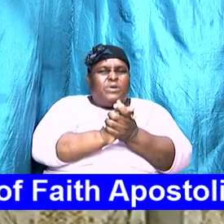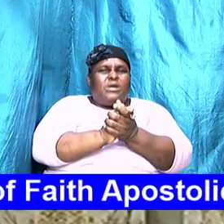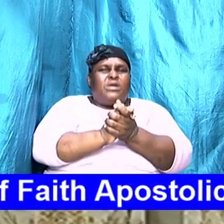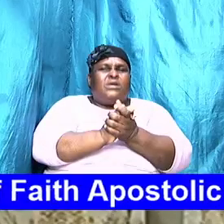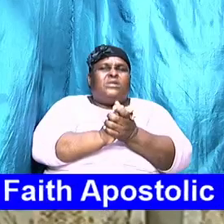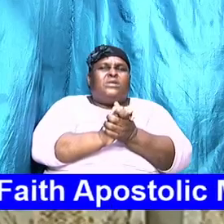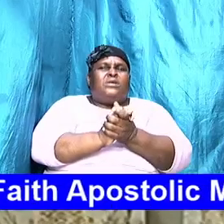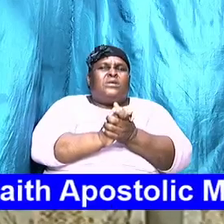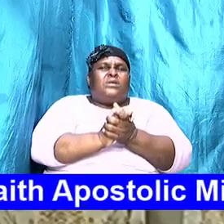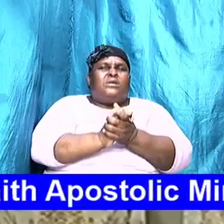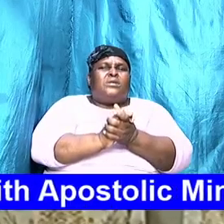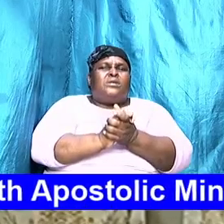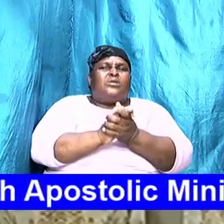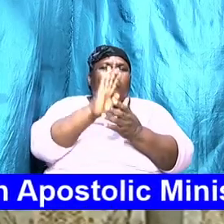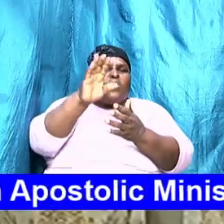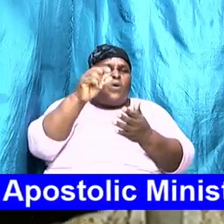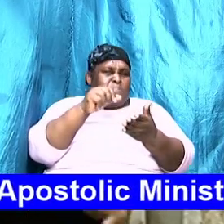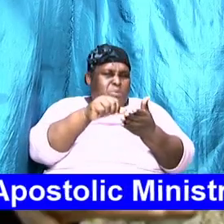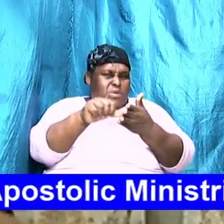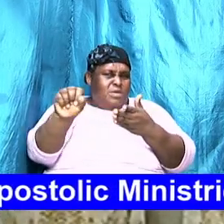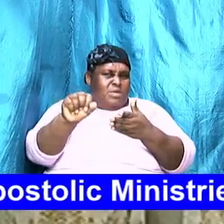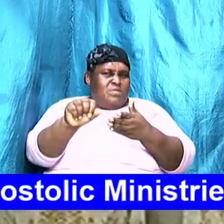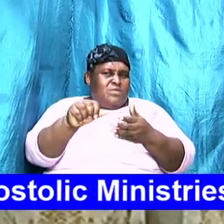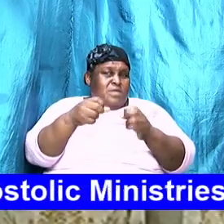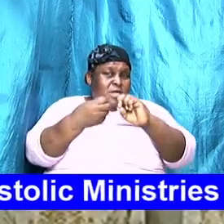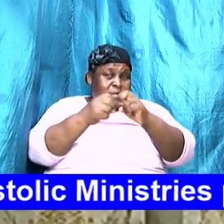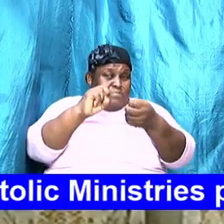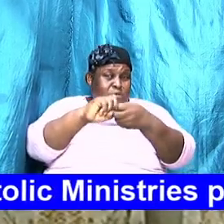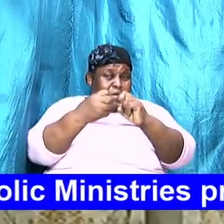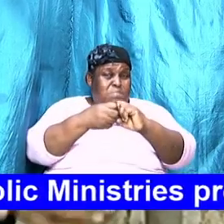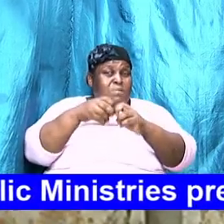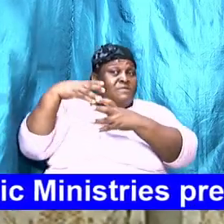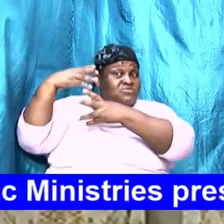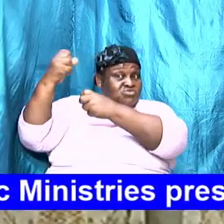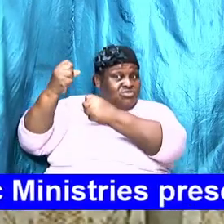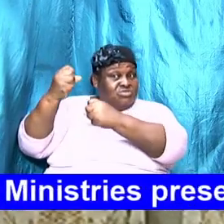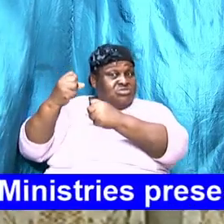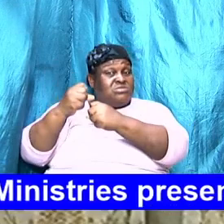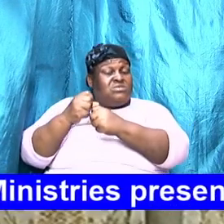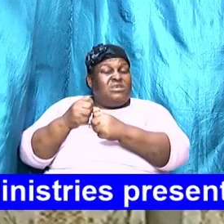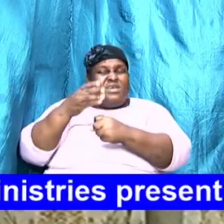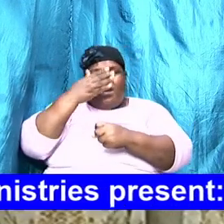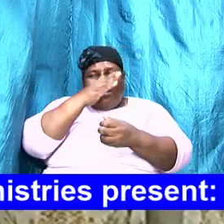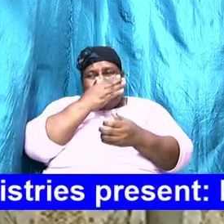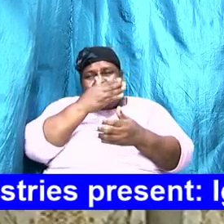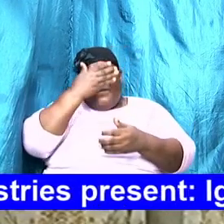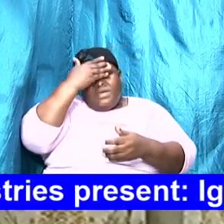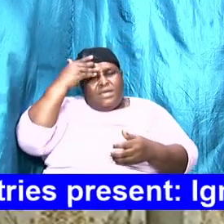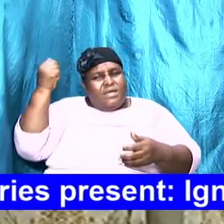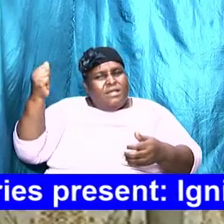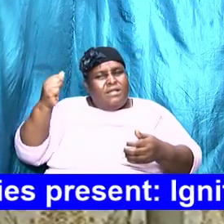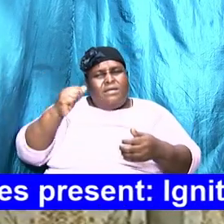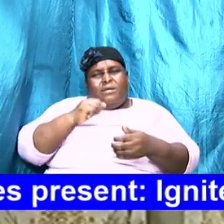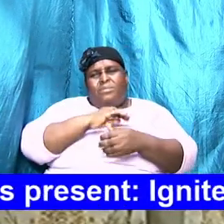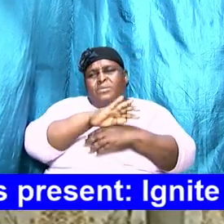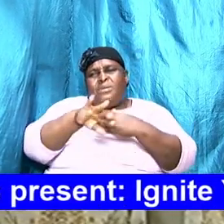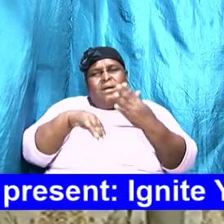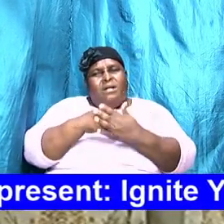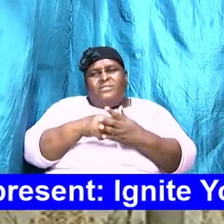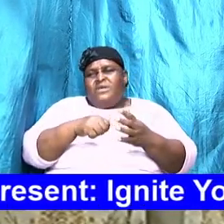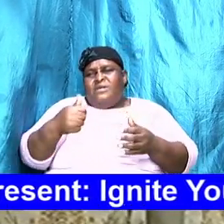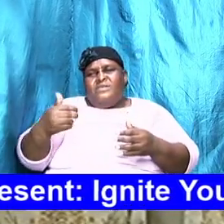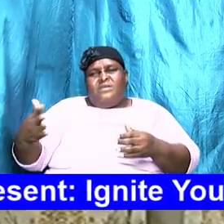is a problem of trust already forget about all the other things money